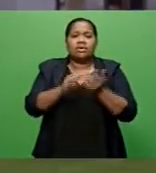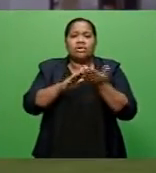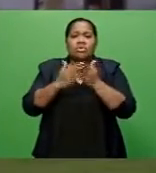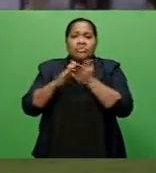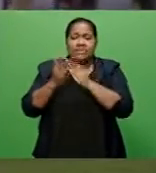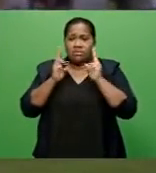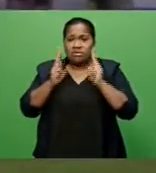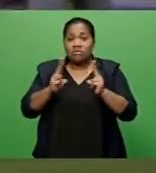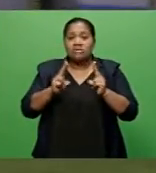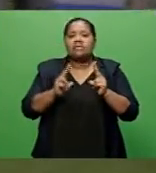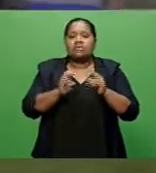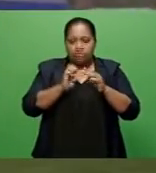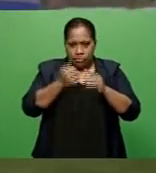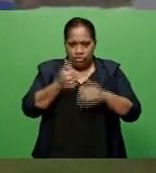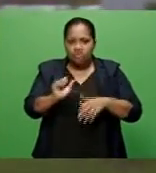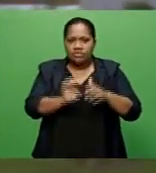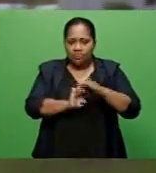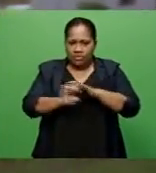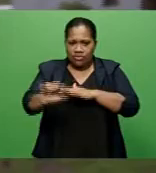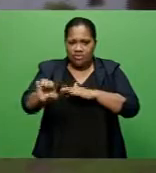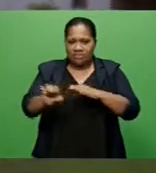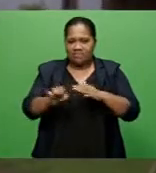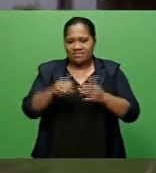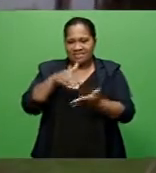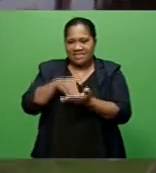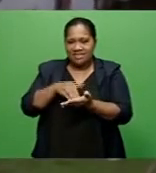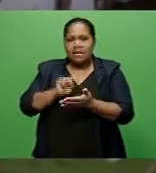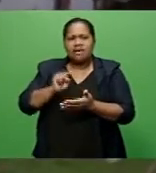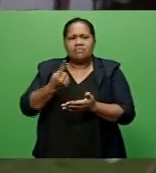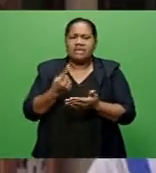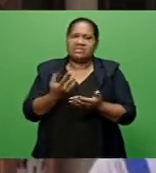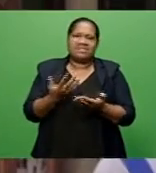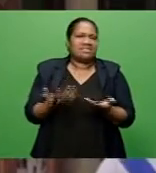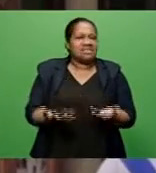and it is not conducive for over 50 villages.